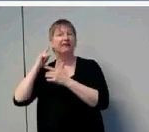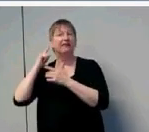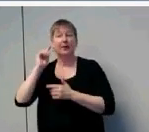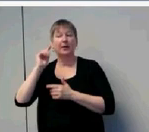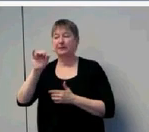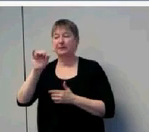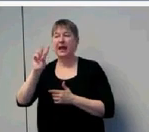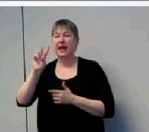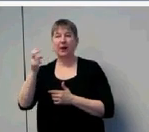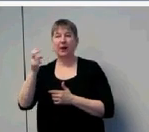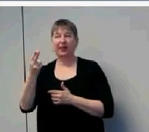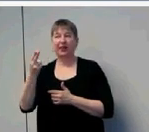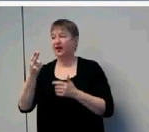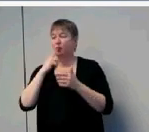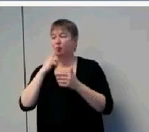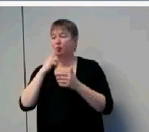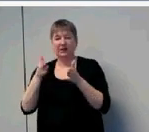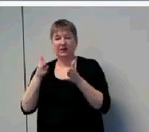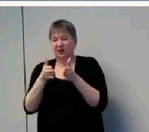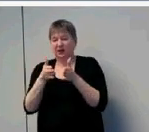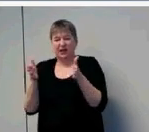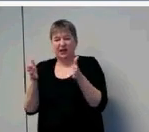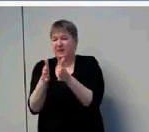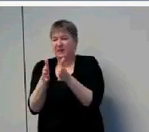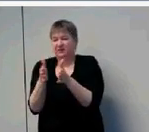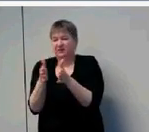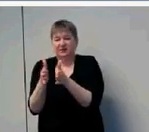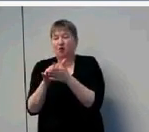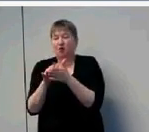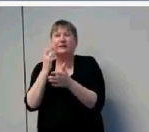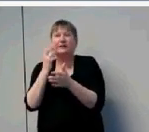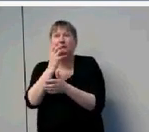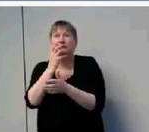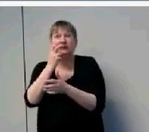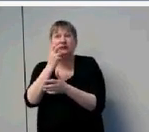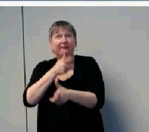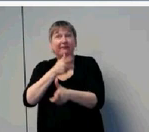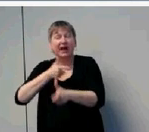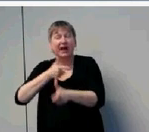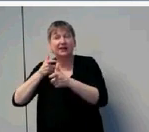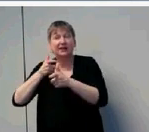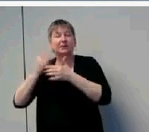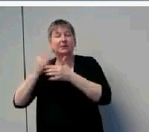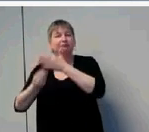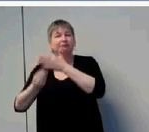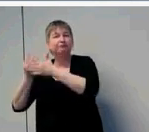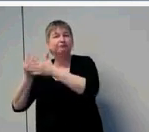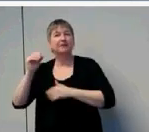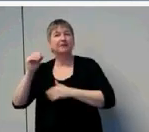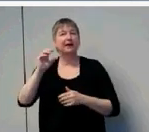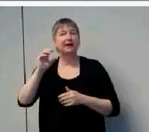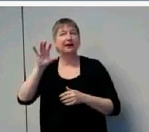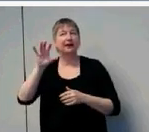is fast, it's in the middle of the sentence, it loses amplitude, so does the plural S on cookies. So that